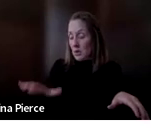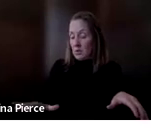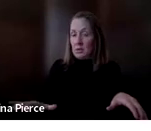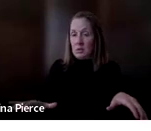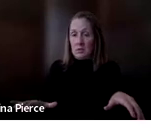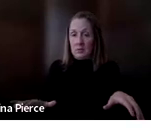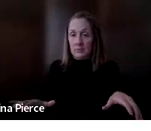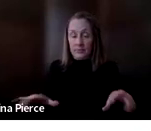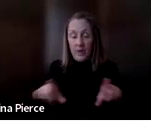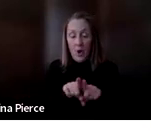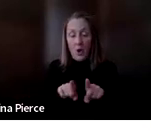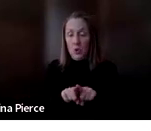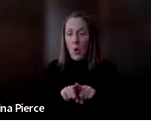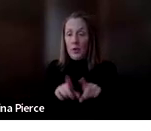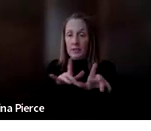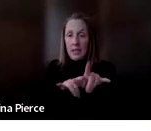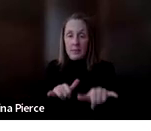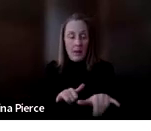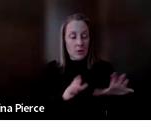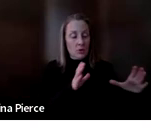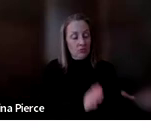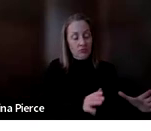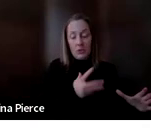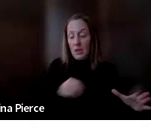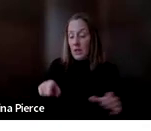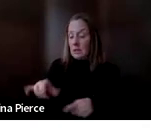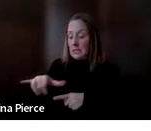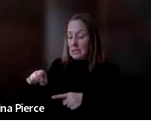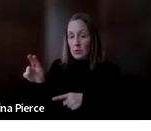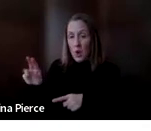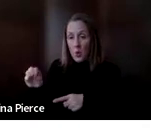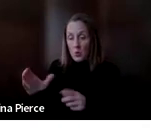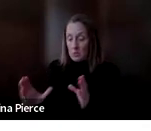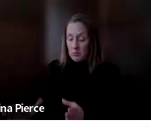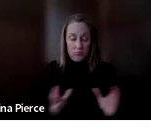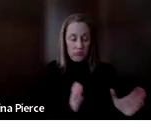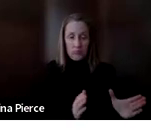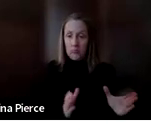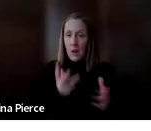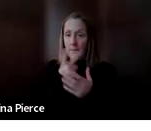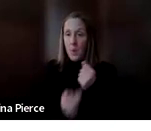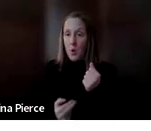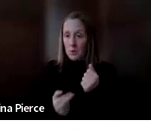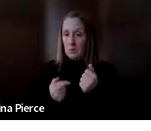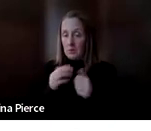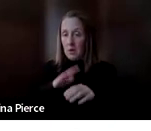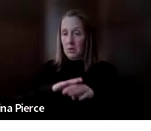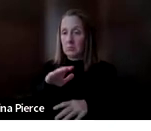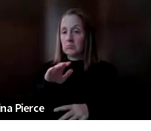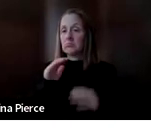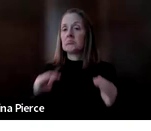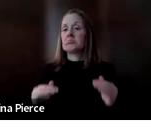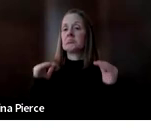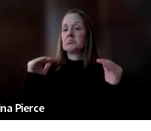And also she has the rest of her robust communication system available on the high-tech AAC system. So